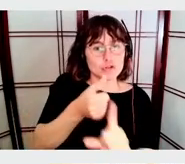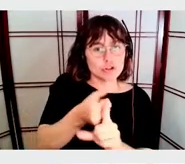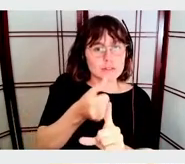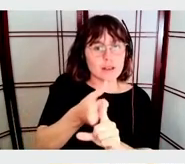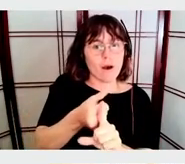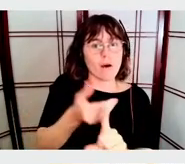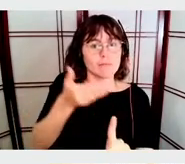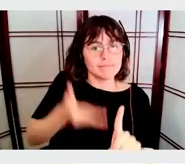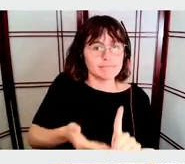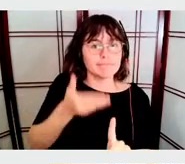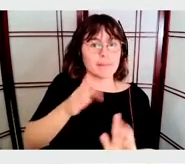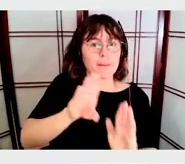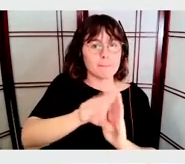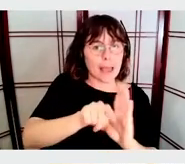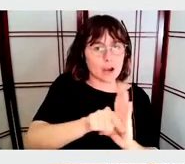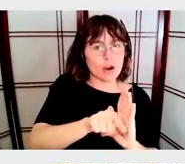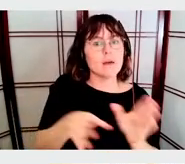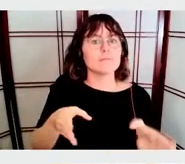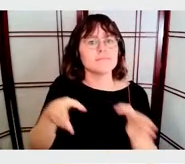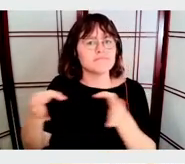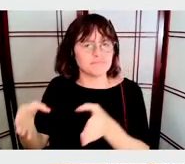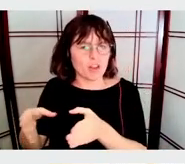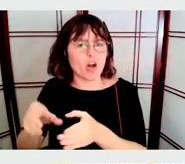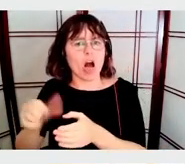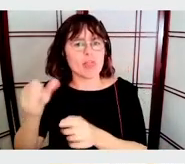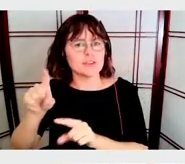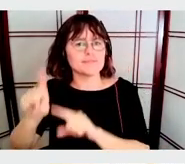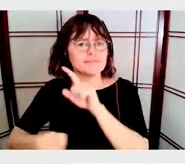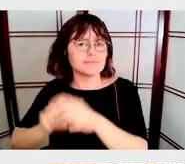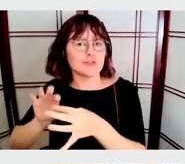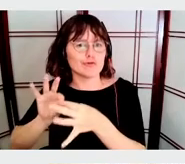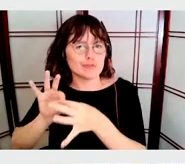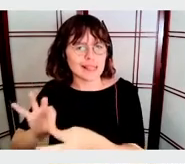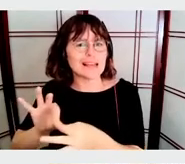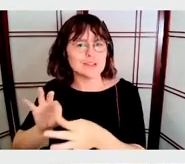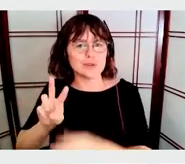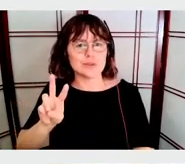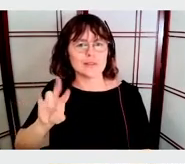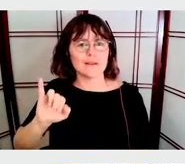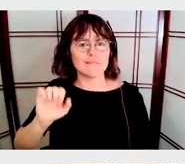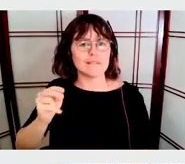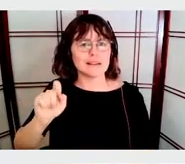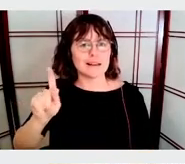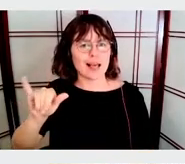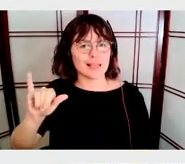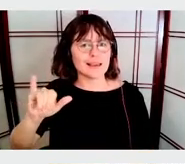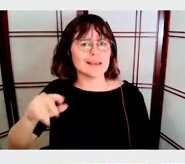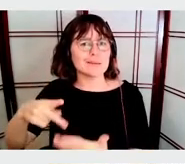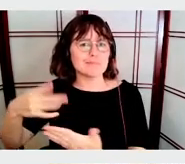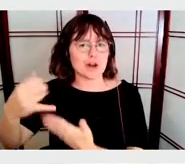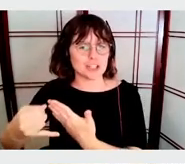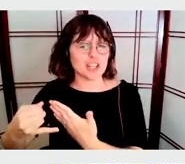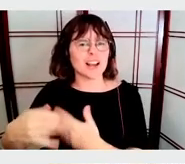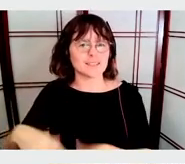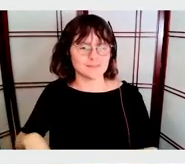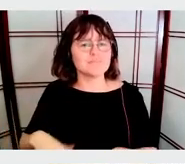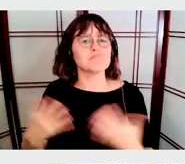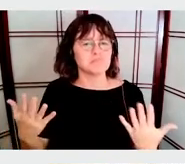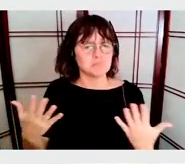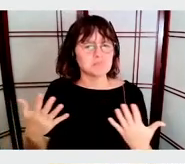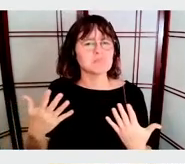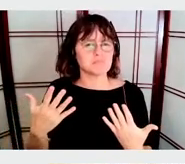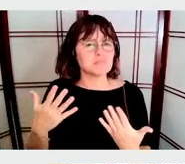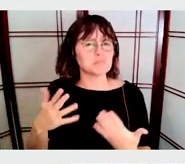some are asking about the Vignelli project, uh, as you might expect, uh, because you, the duality of your presentation.